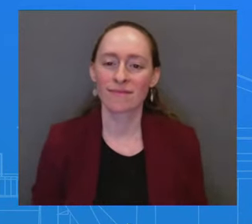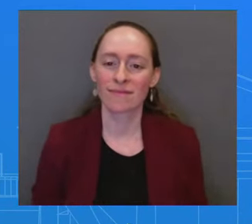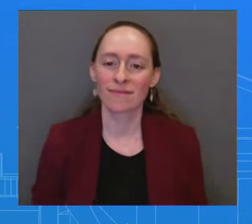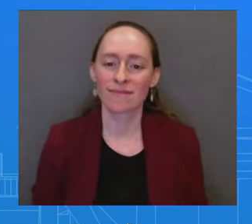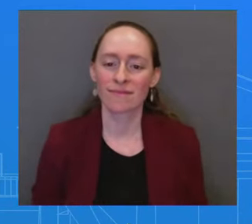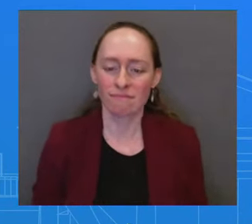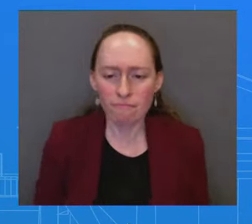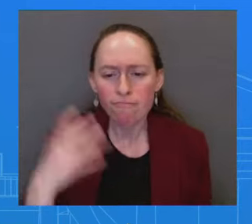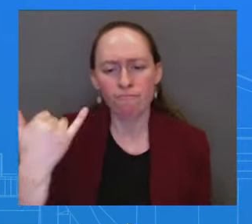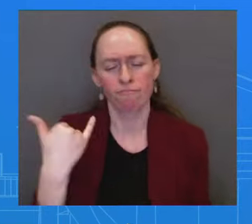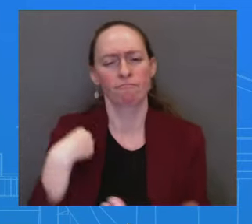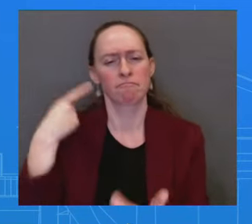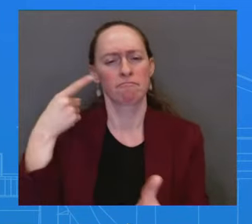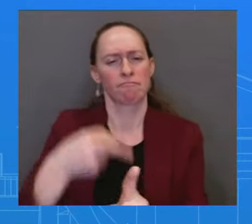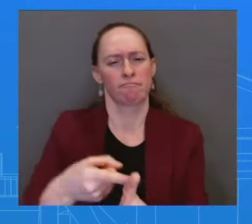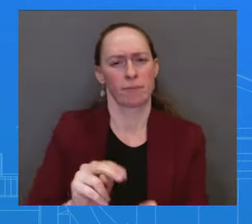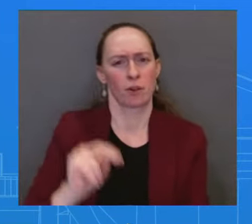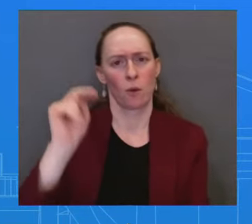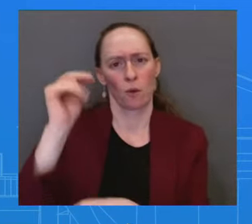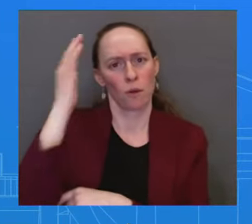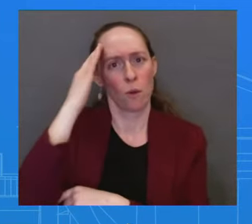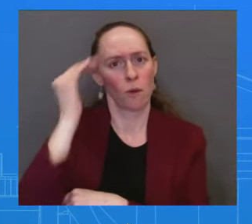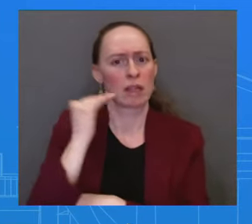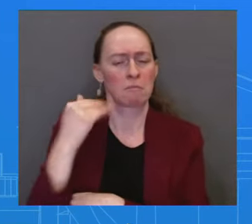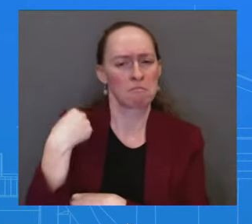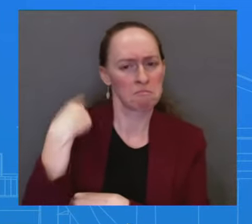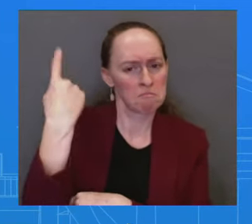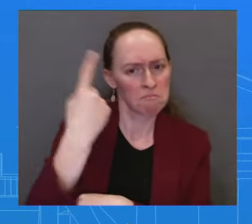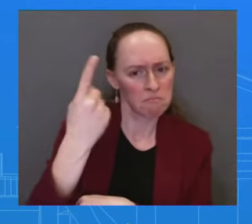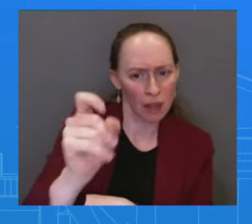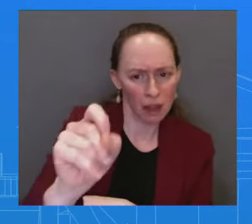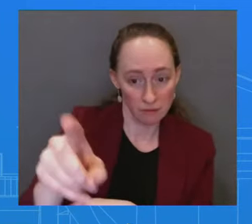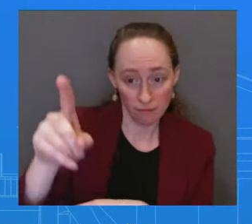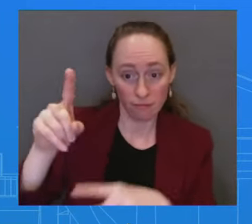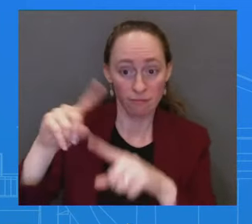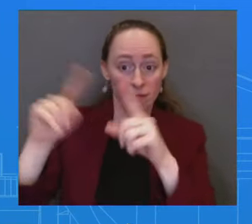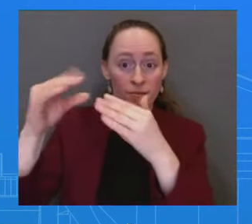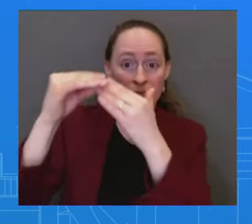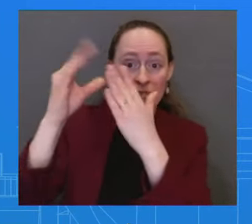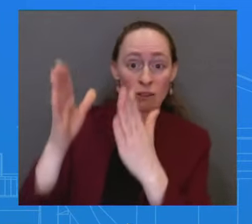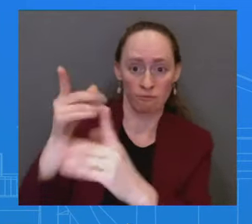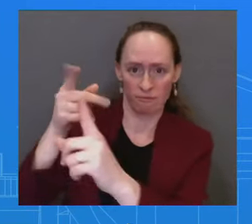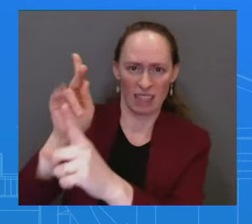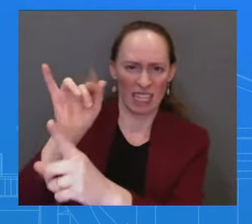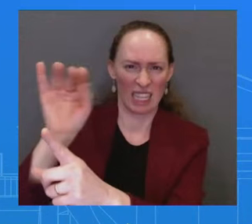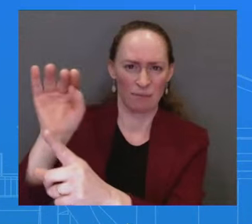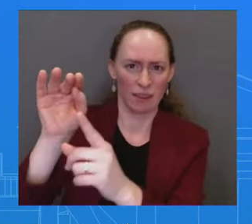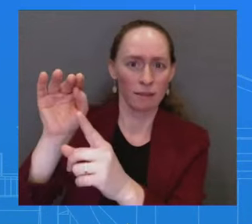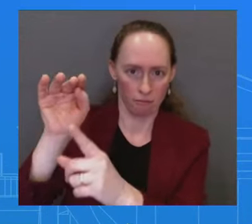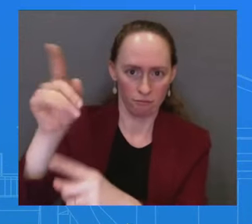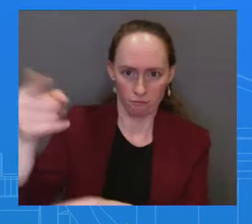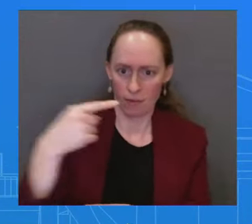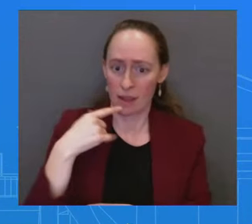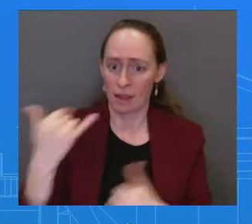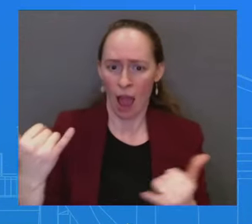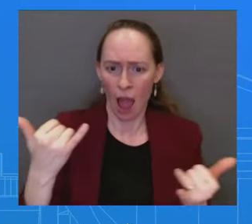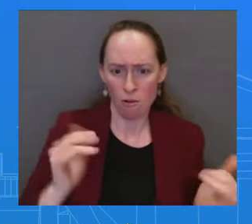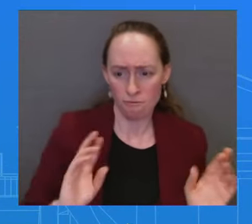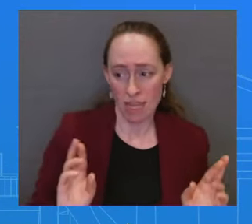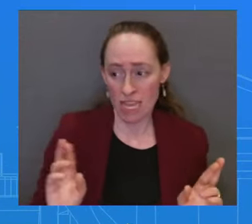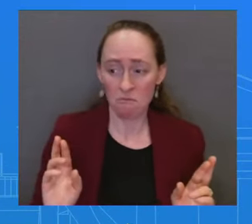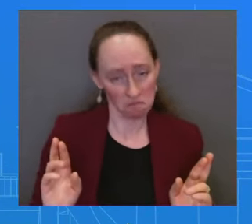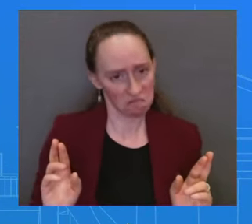is preparing for some kind of attack or even preparing for war. Have you seen any indication of a change in posture from North Korea?